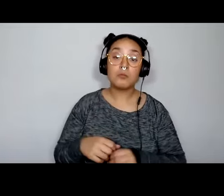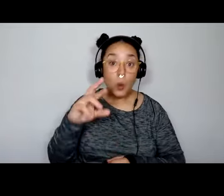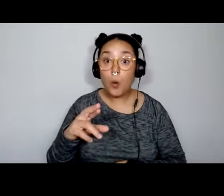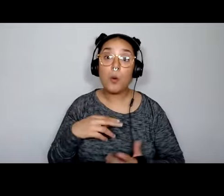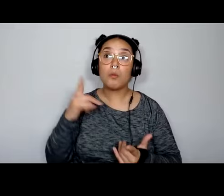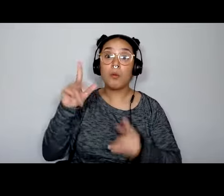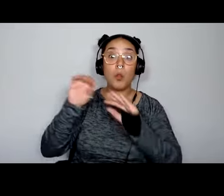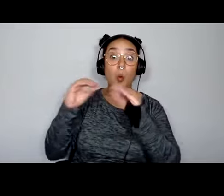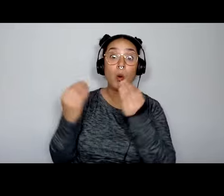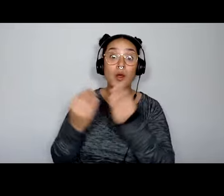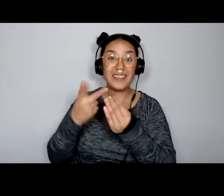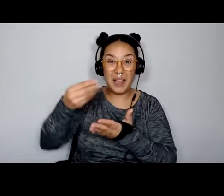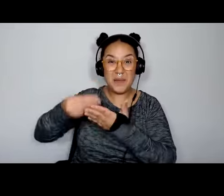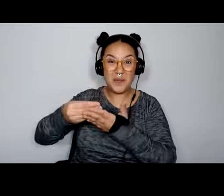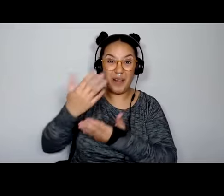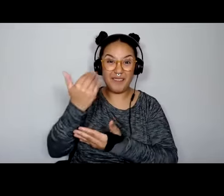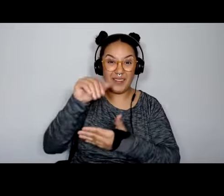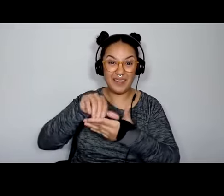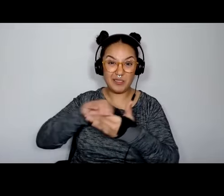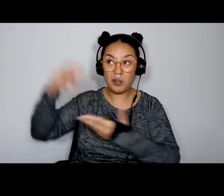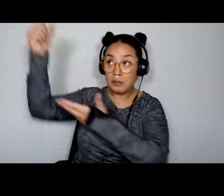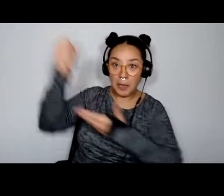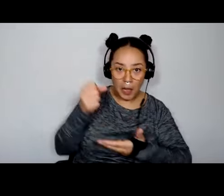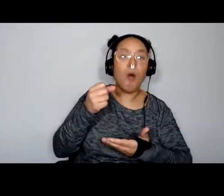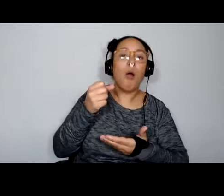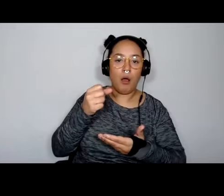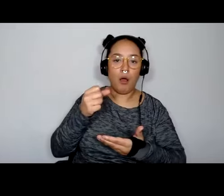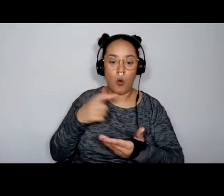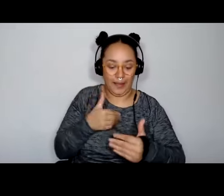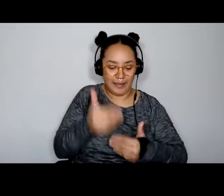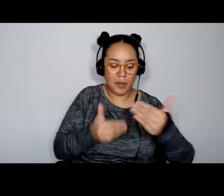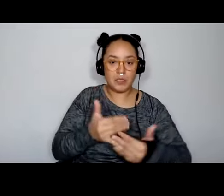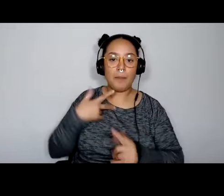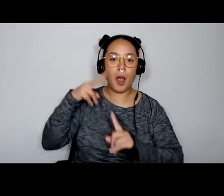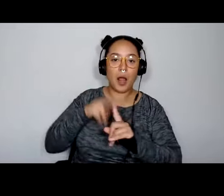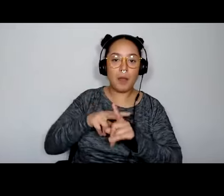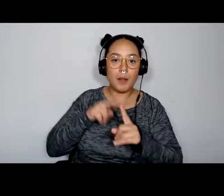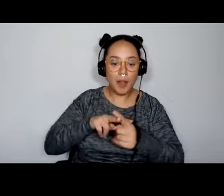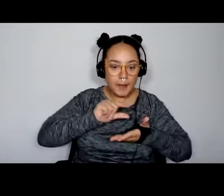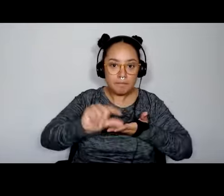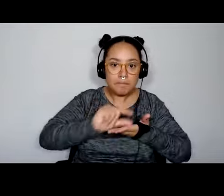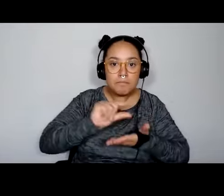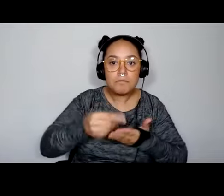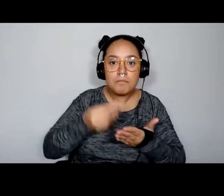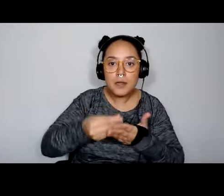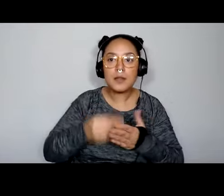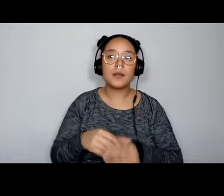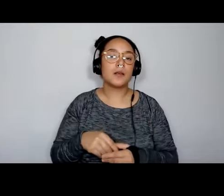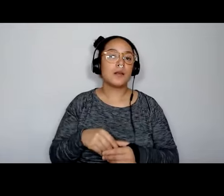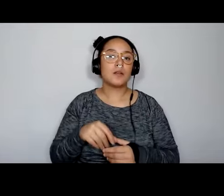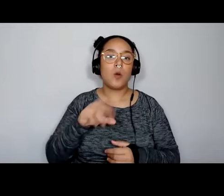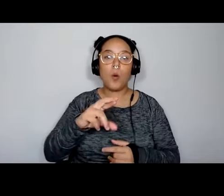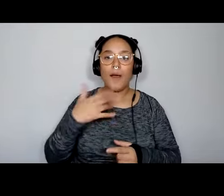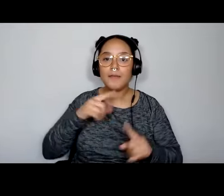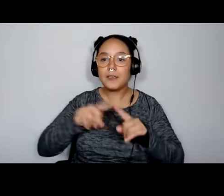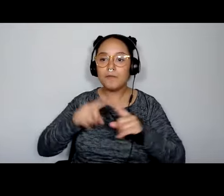implement. We've had organizations that maybe mostly volunteer and they've paid themselves to have the time to engage in strategy. Because when you're